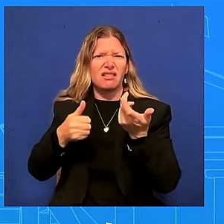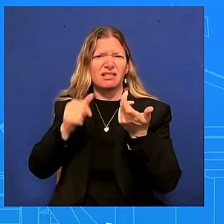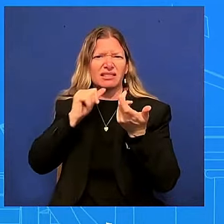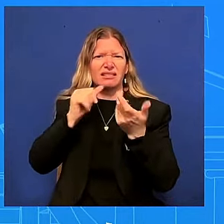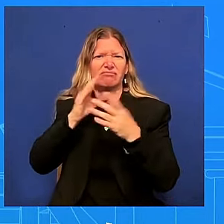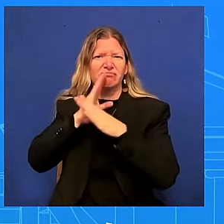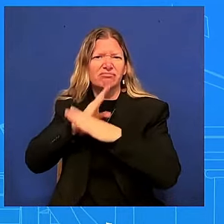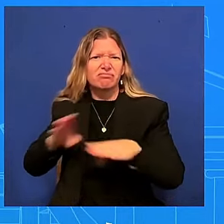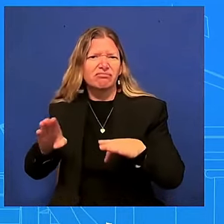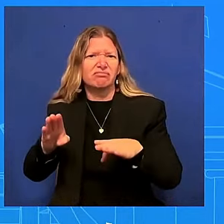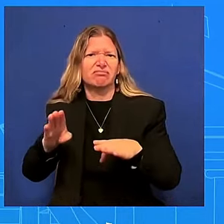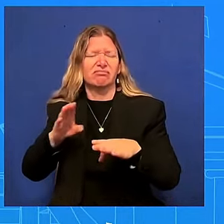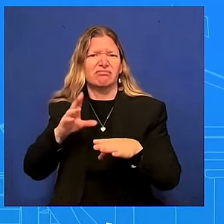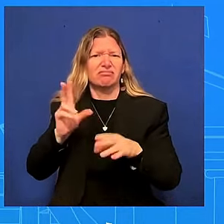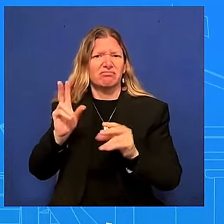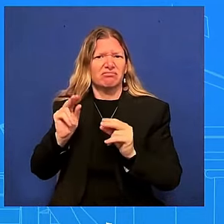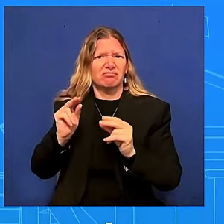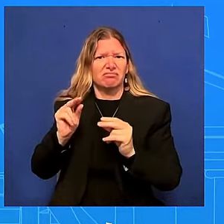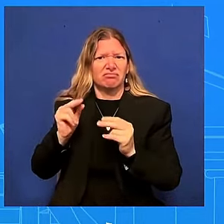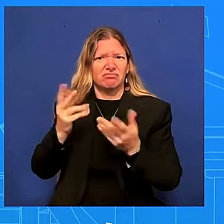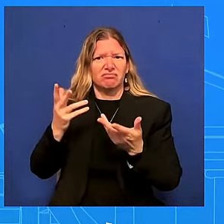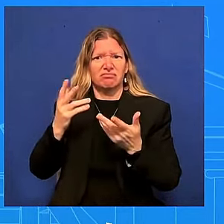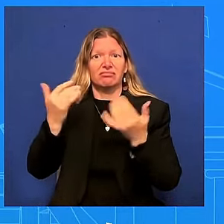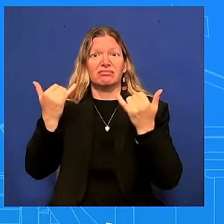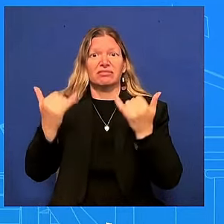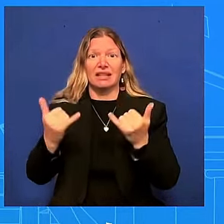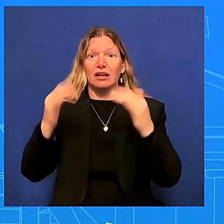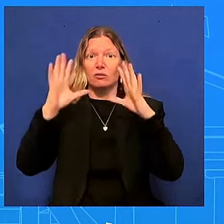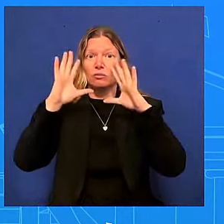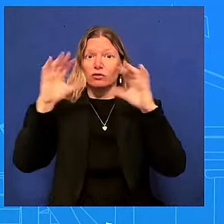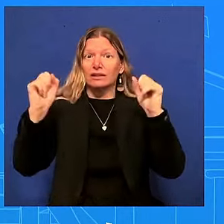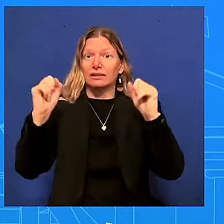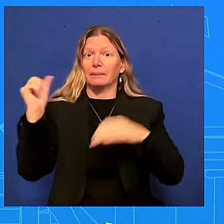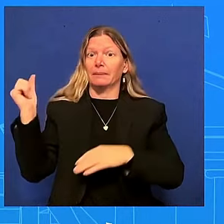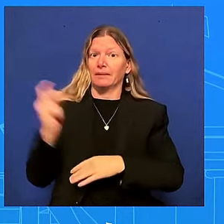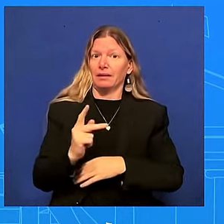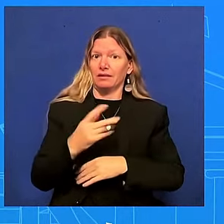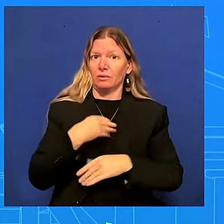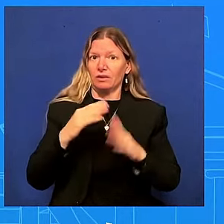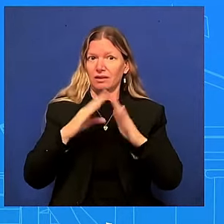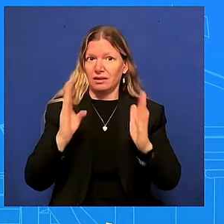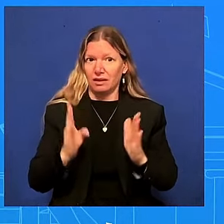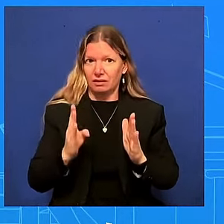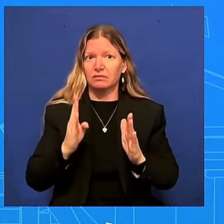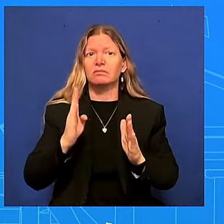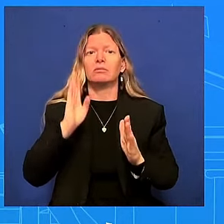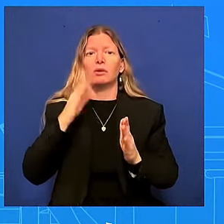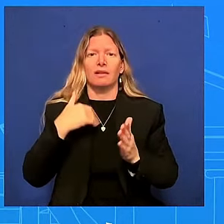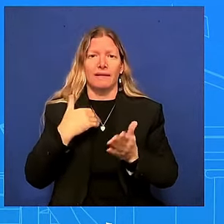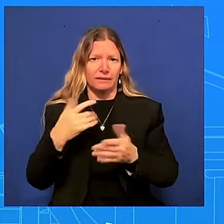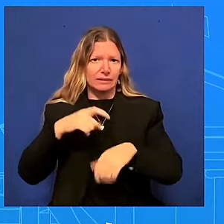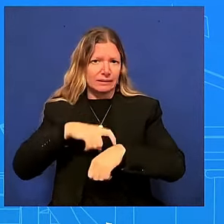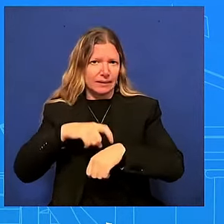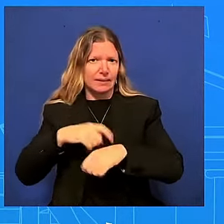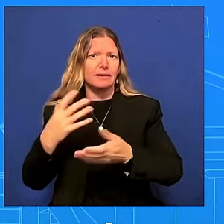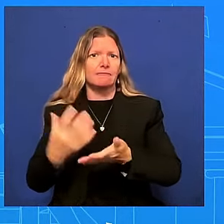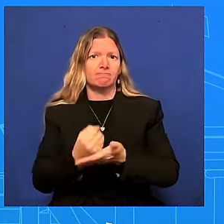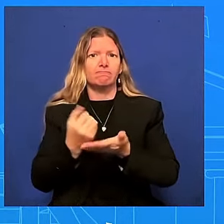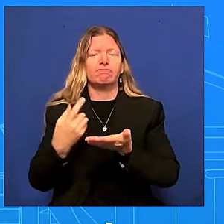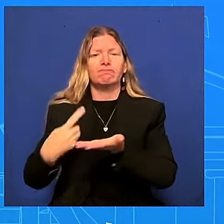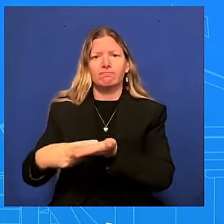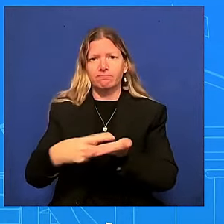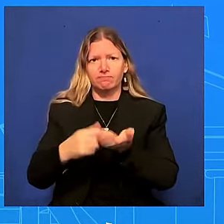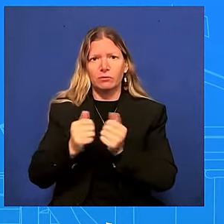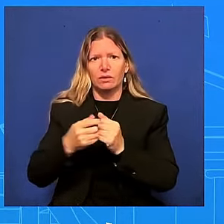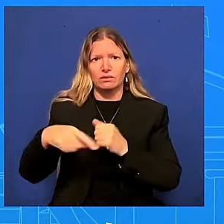and now that the president's back at the white house he's going to have some time to talk to uh these democratic leadership the democratic leadership on the phone i